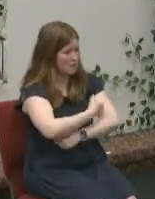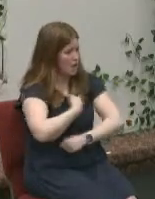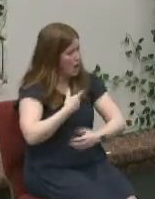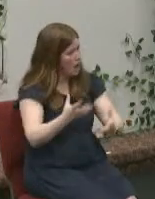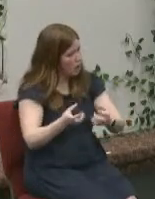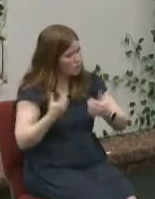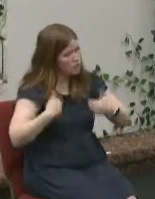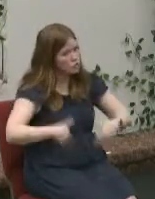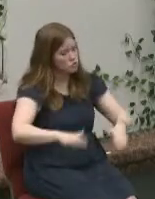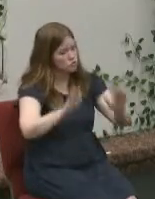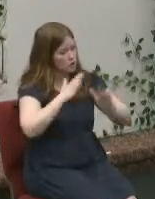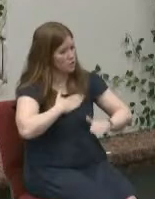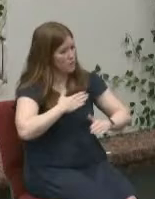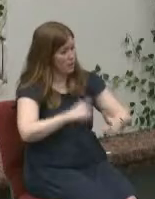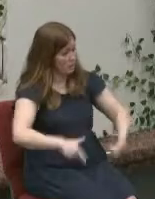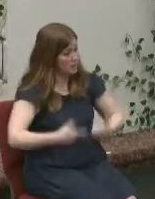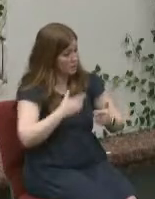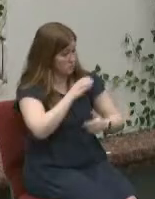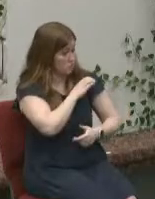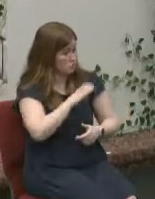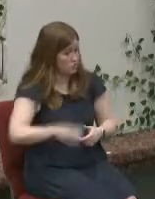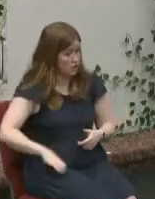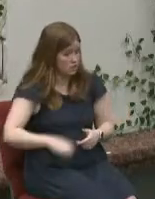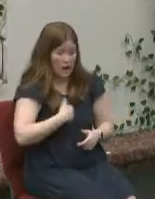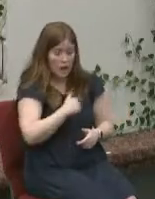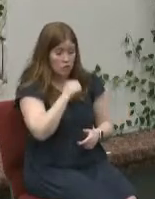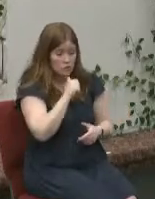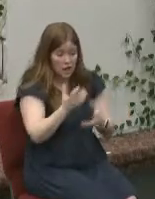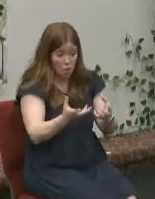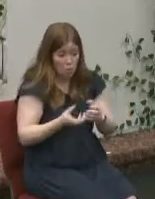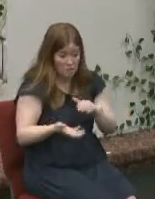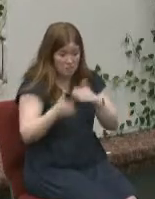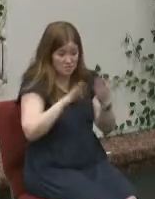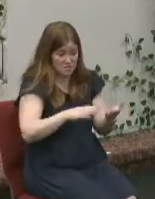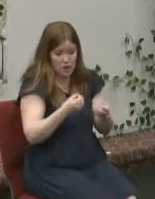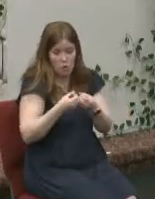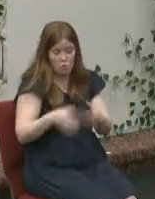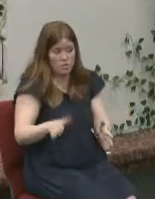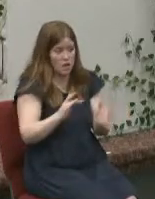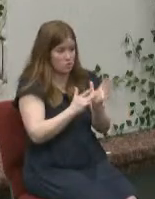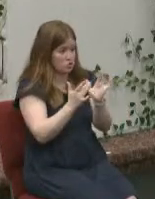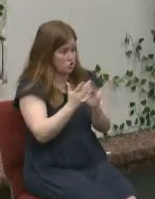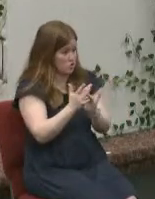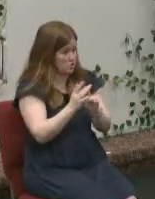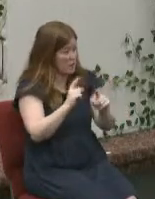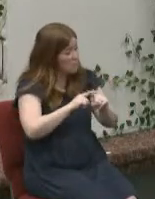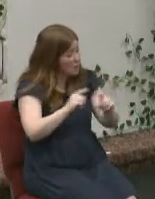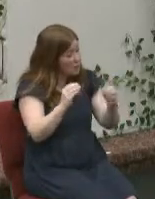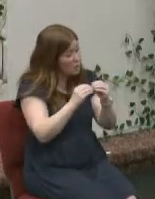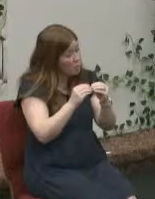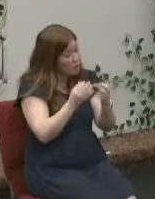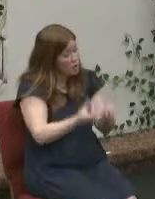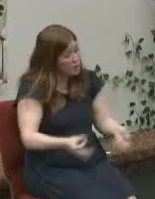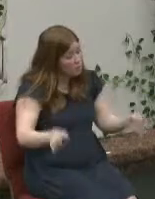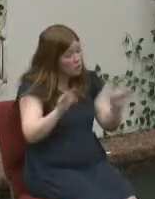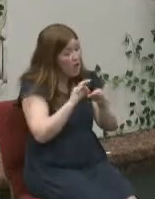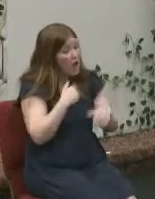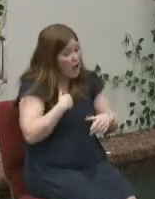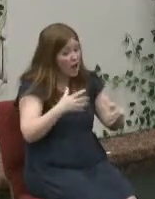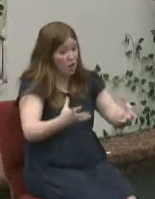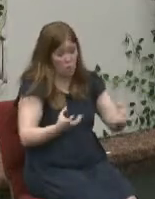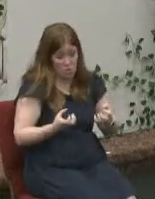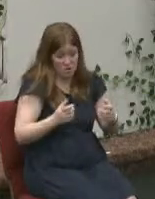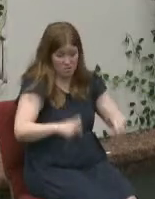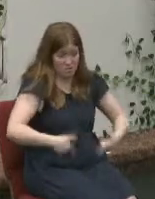want to surrender my life to christ yes yes because i don't want to die without him but more importantly i want to live for him